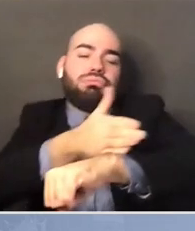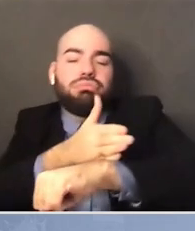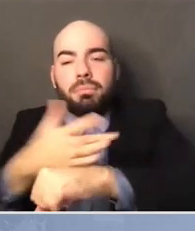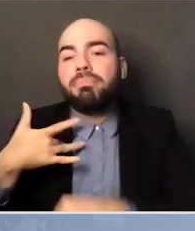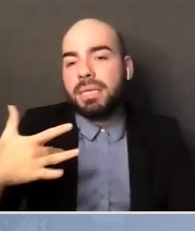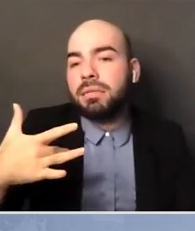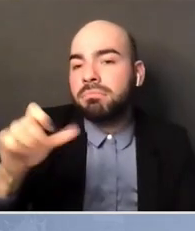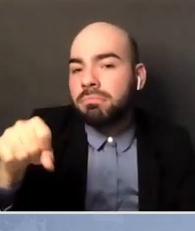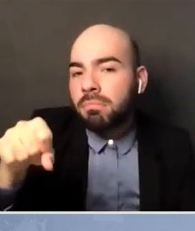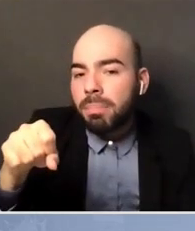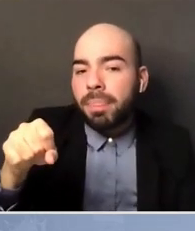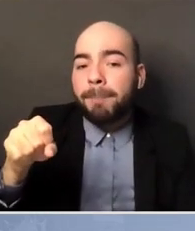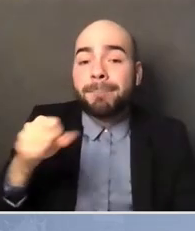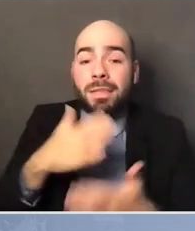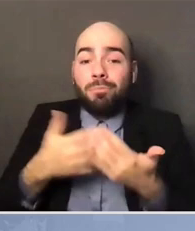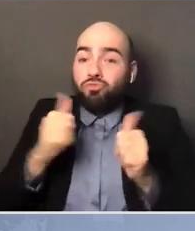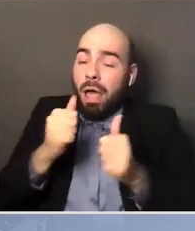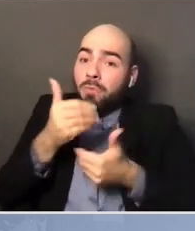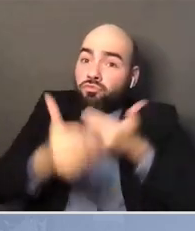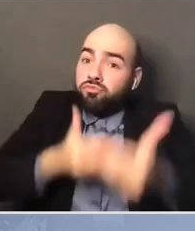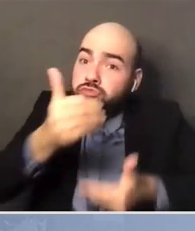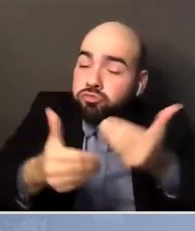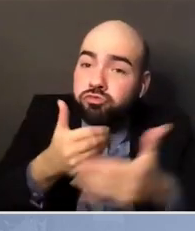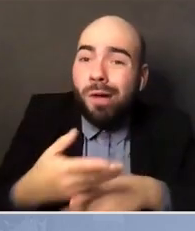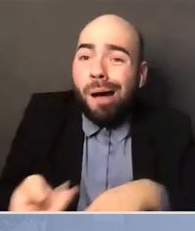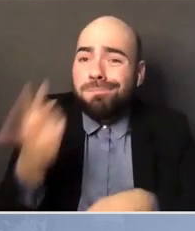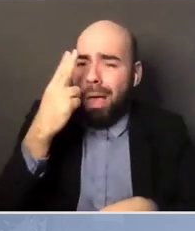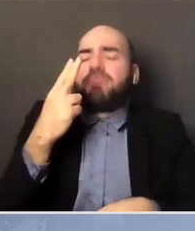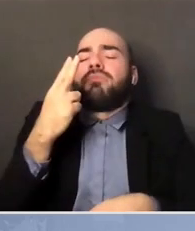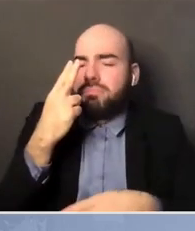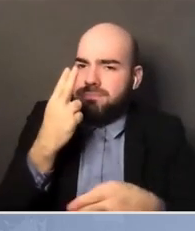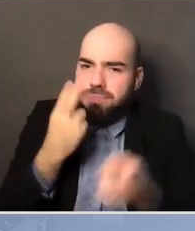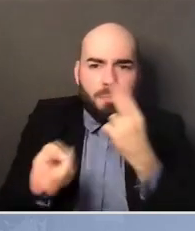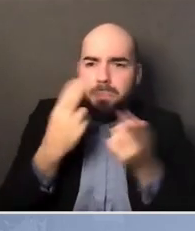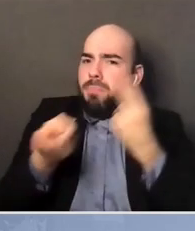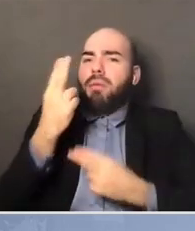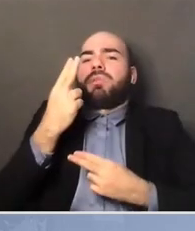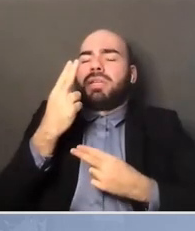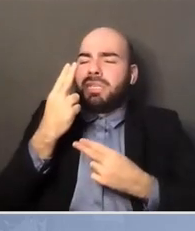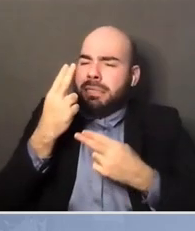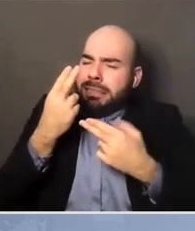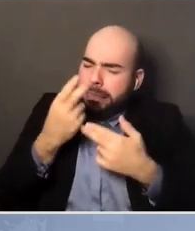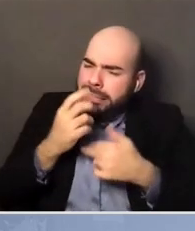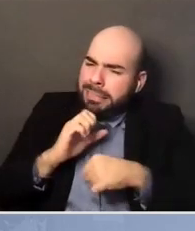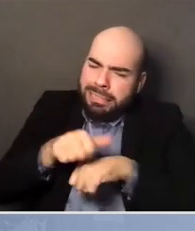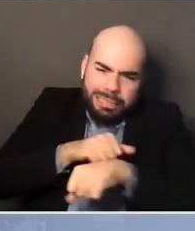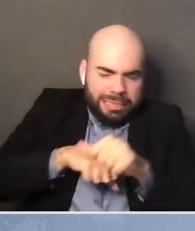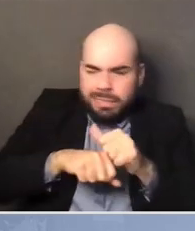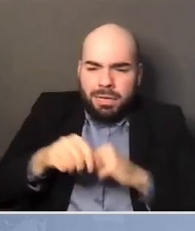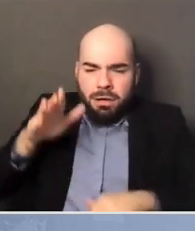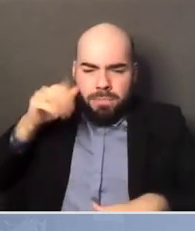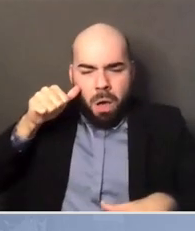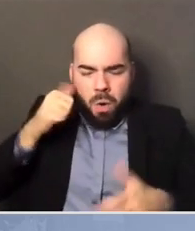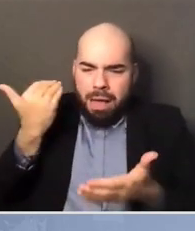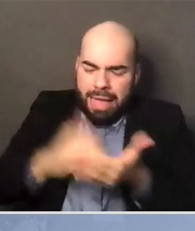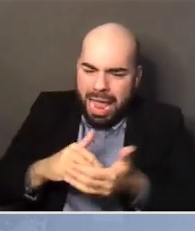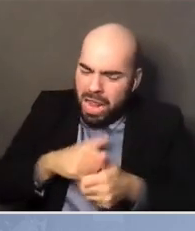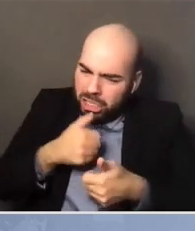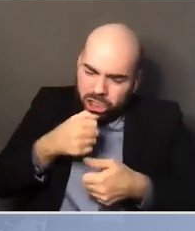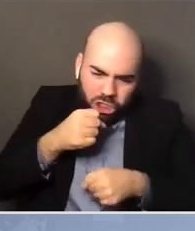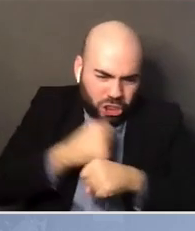And, you know, you consolidate some victories and then there's some slippage and then you get a renewed surge of energy. And then you